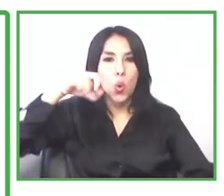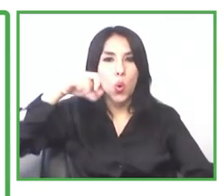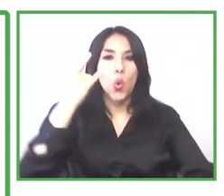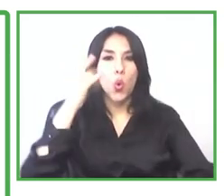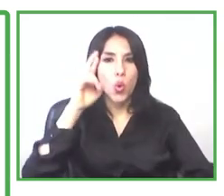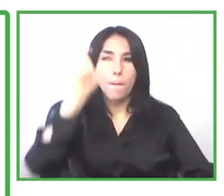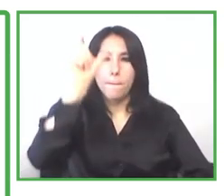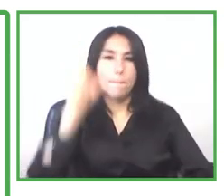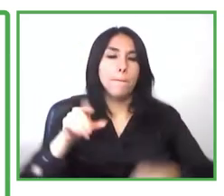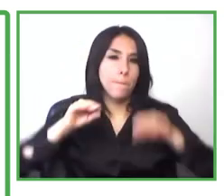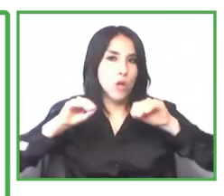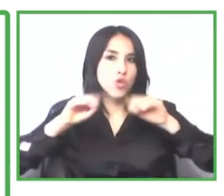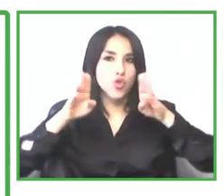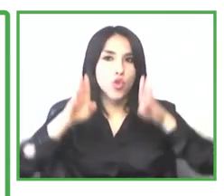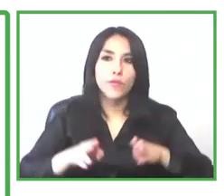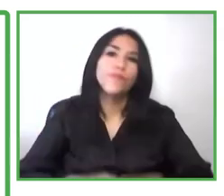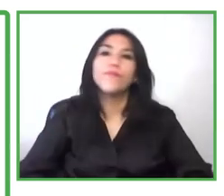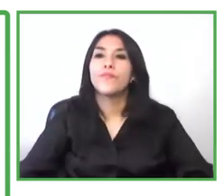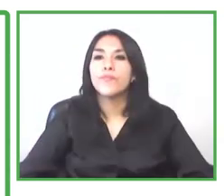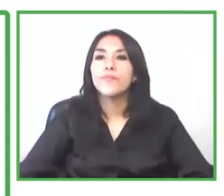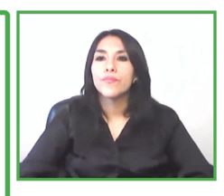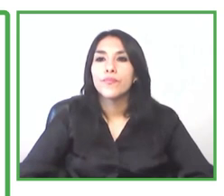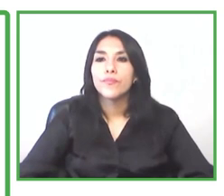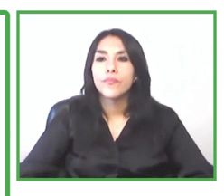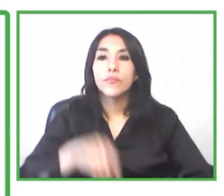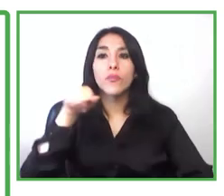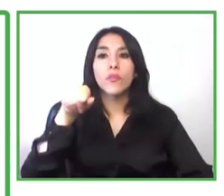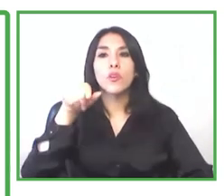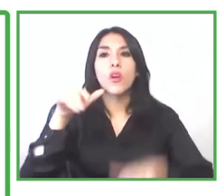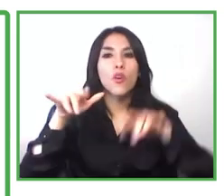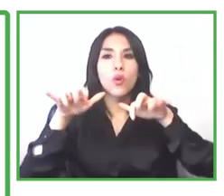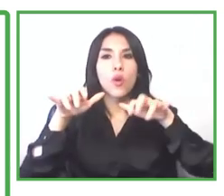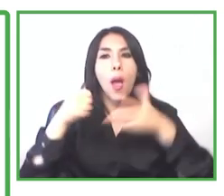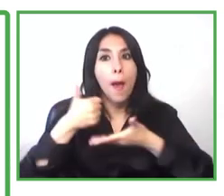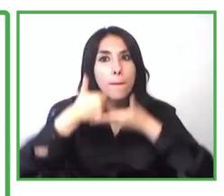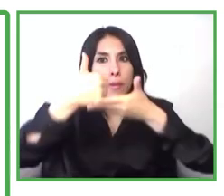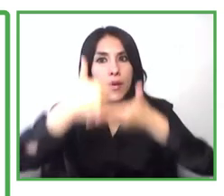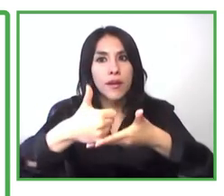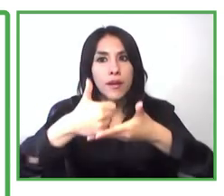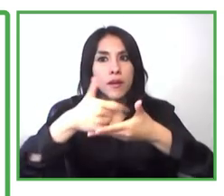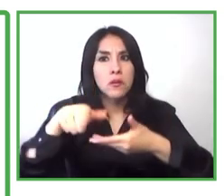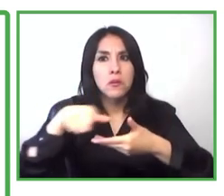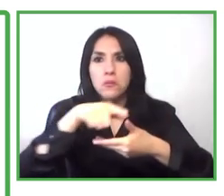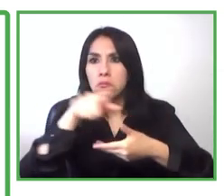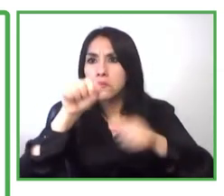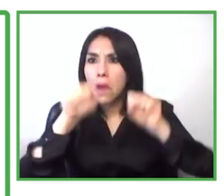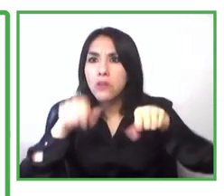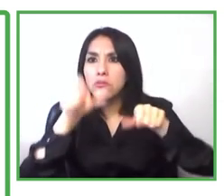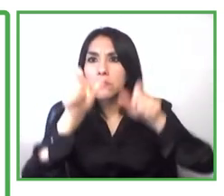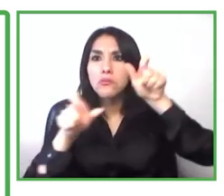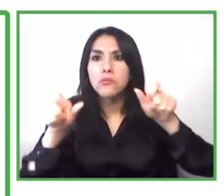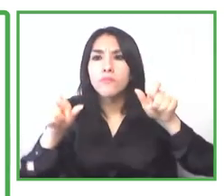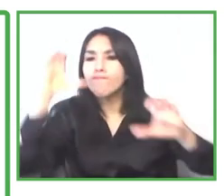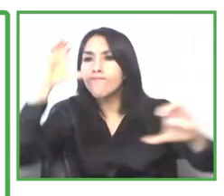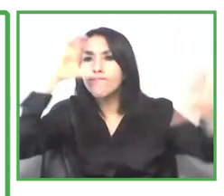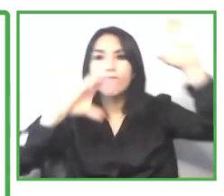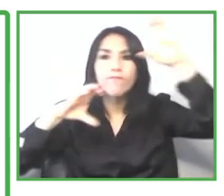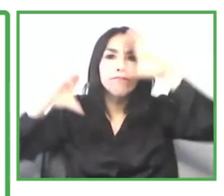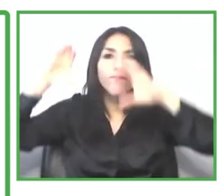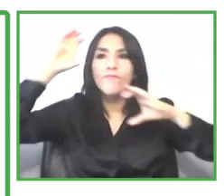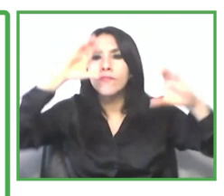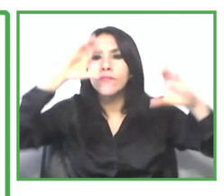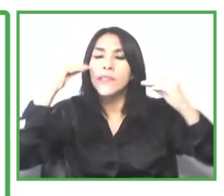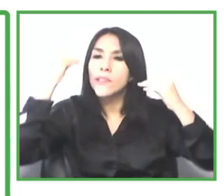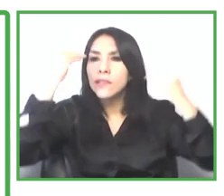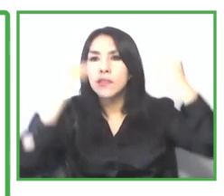of the ground and also receive support from family community and uh outside